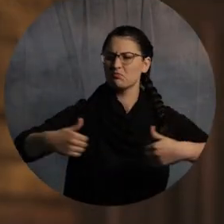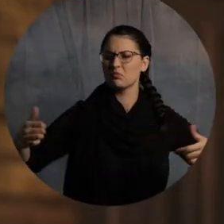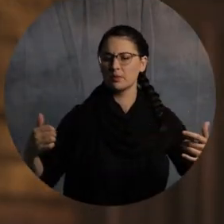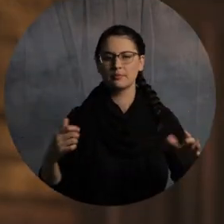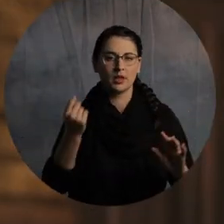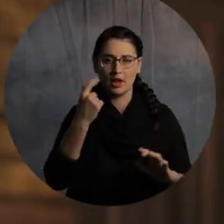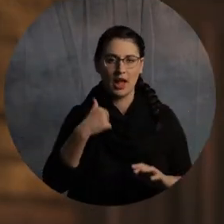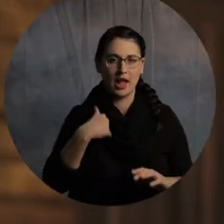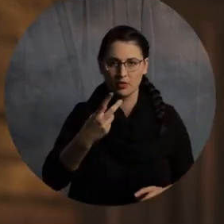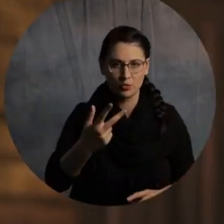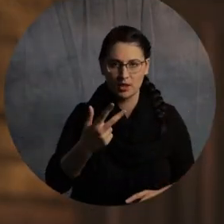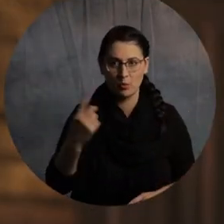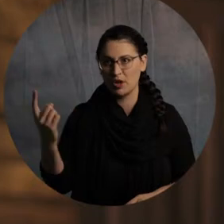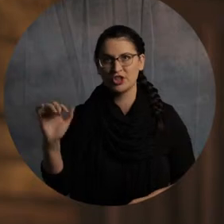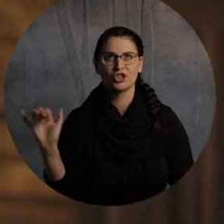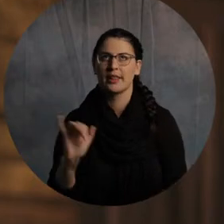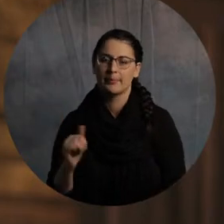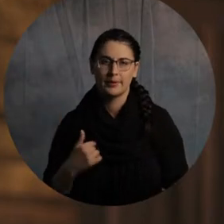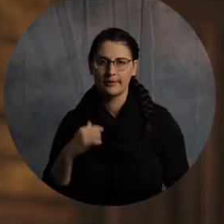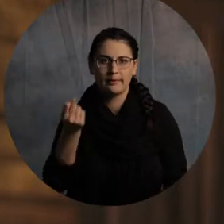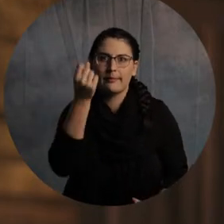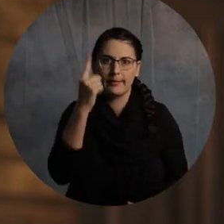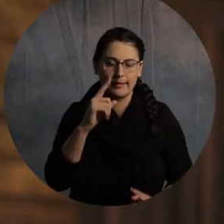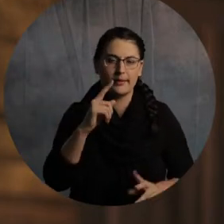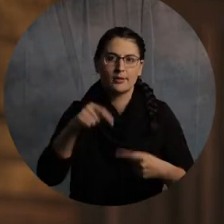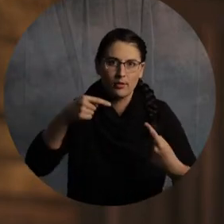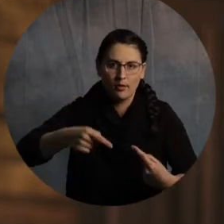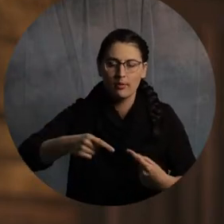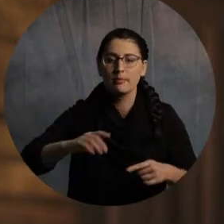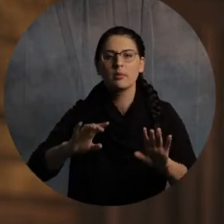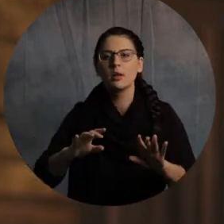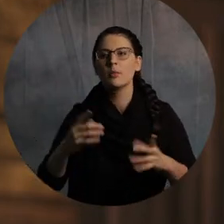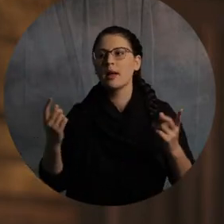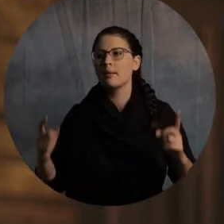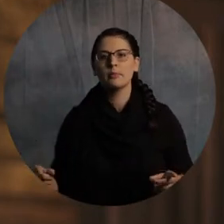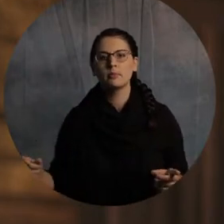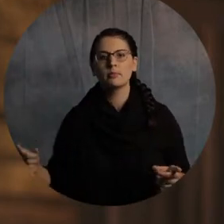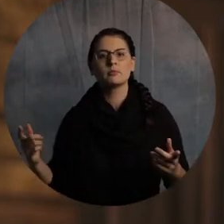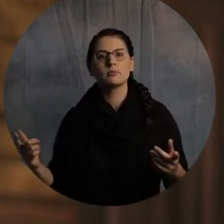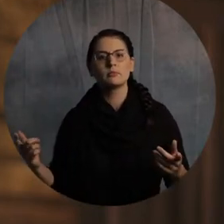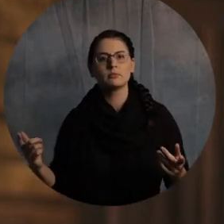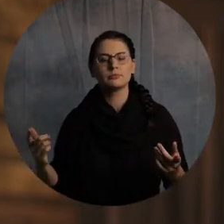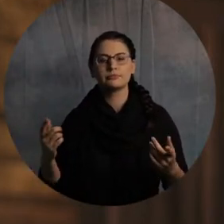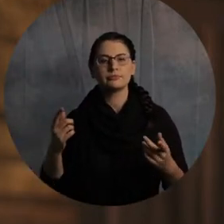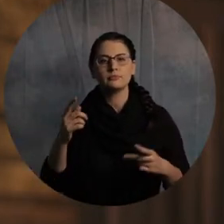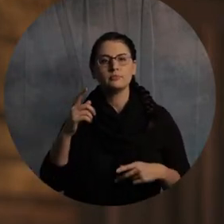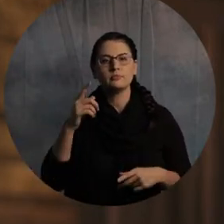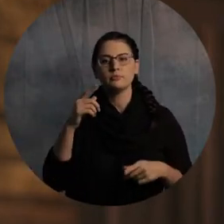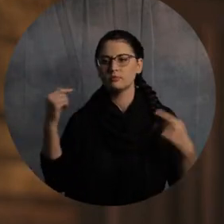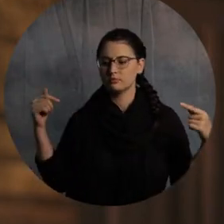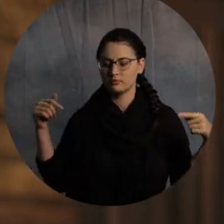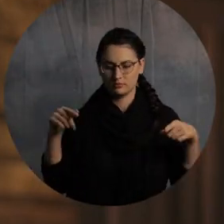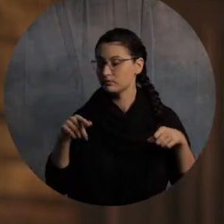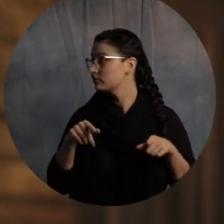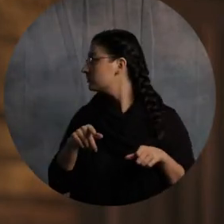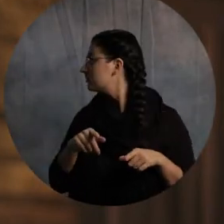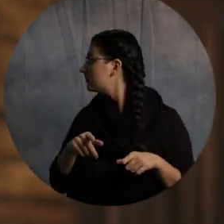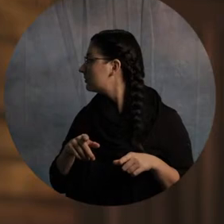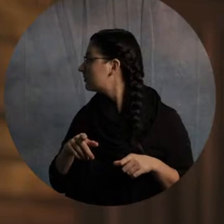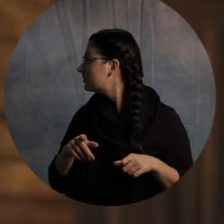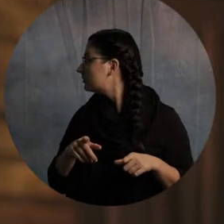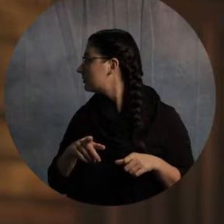of them. One of them is just like me. All right. So, uh, so I get that. But what happens is we begin to live our lives this direction